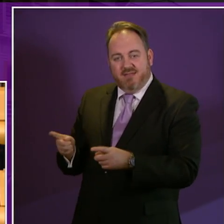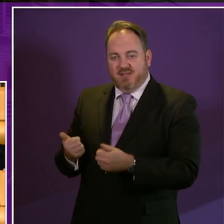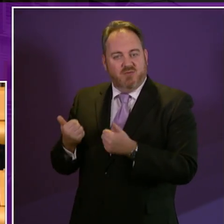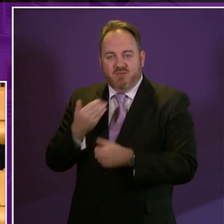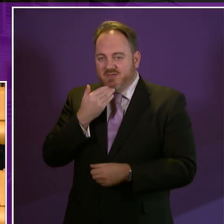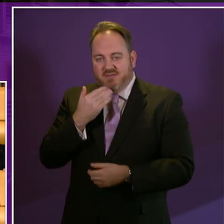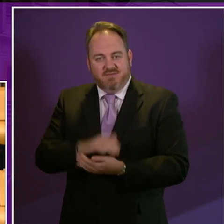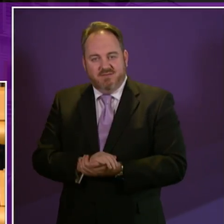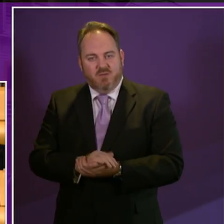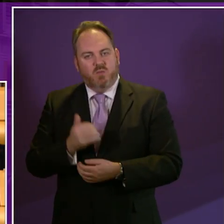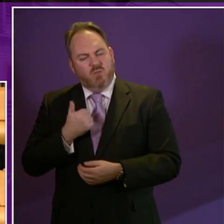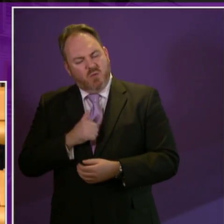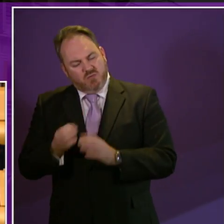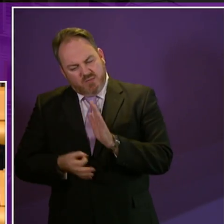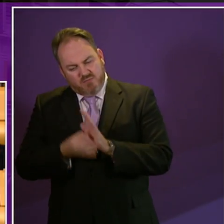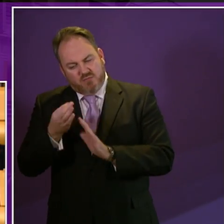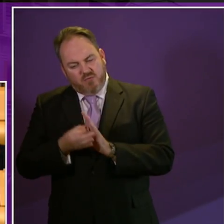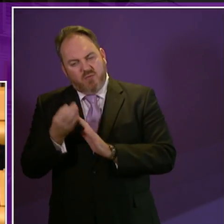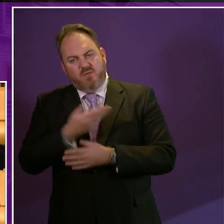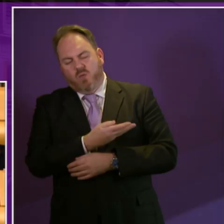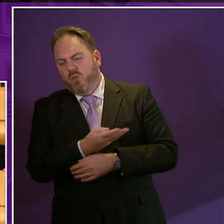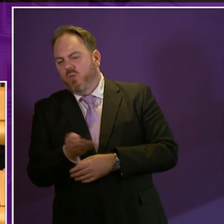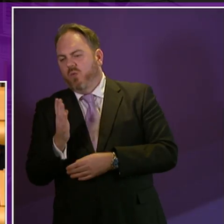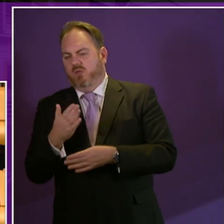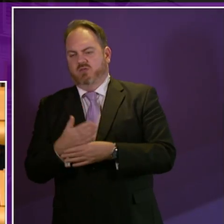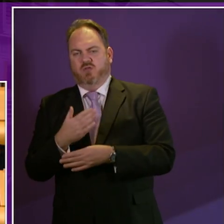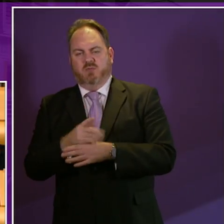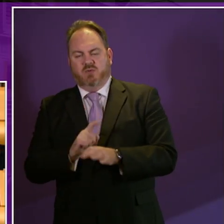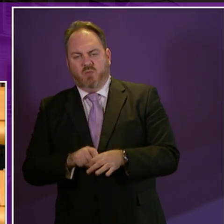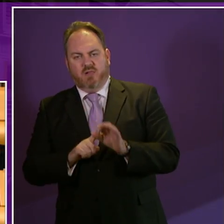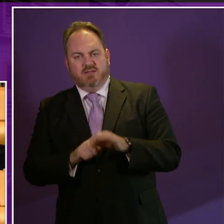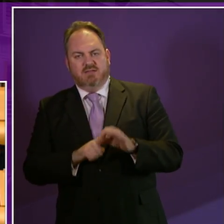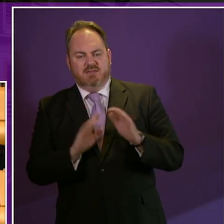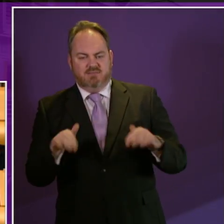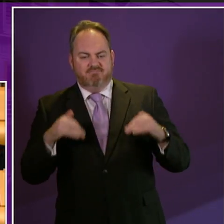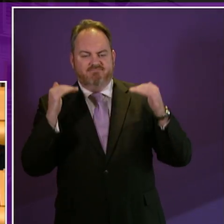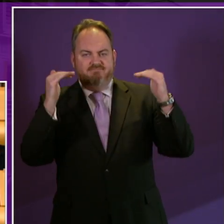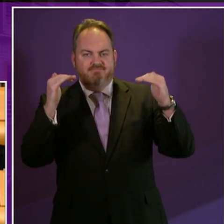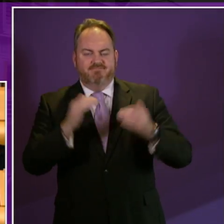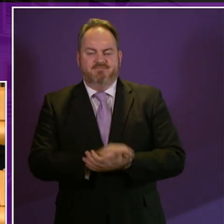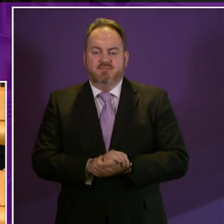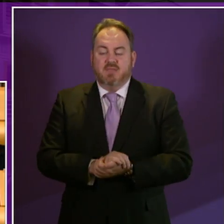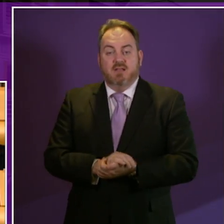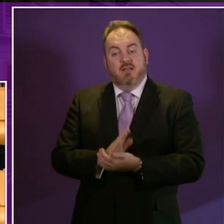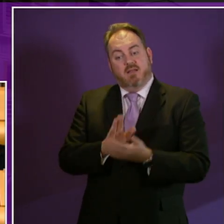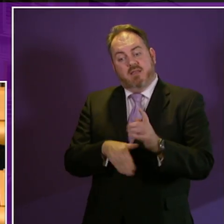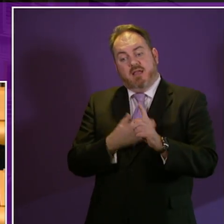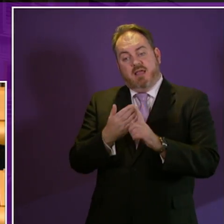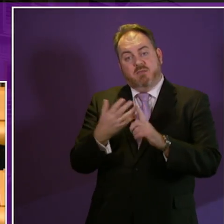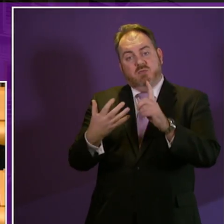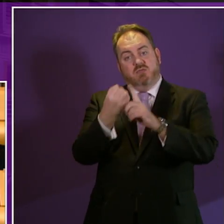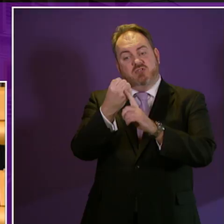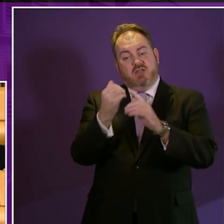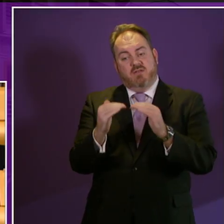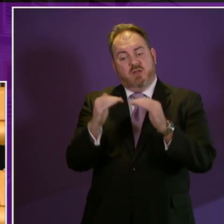the quality of all jobs must improve and after years of slow but steady progress the move towards equality for disabled